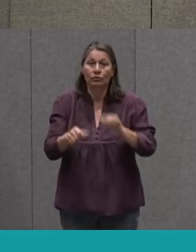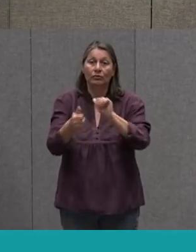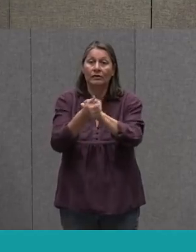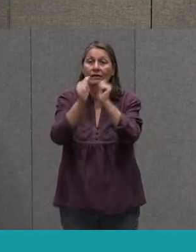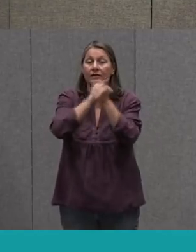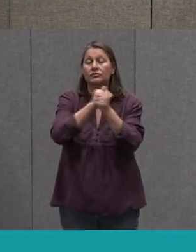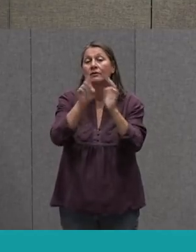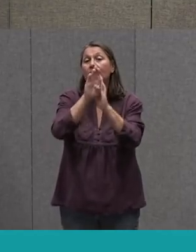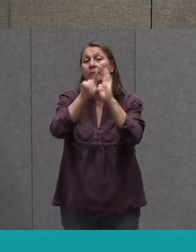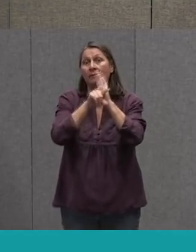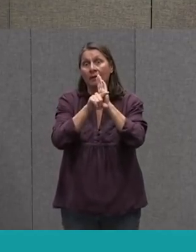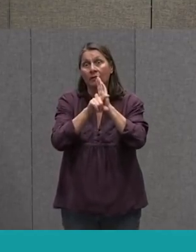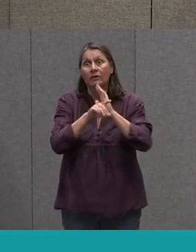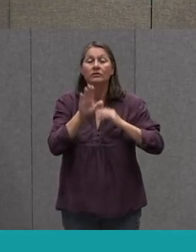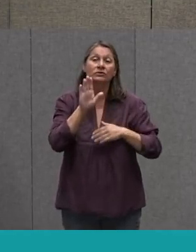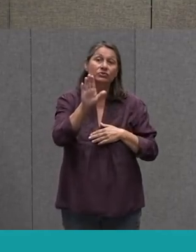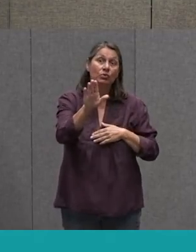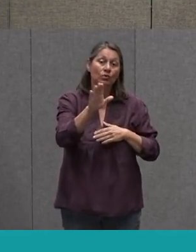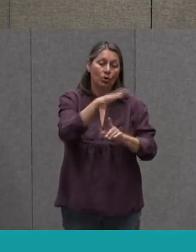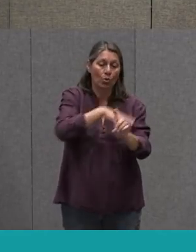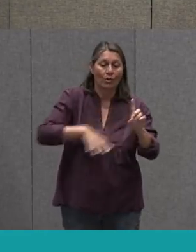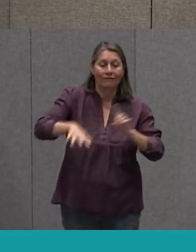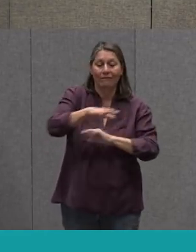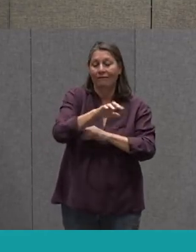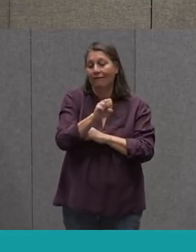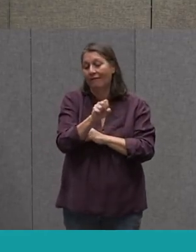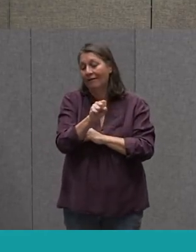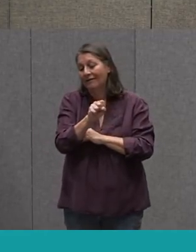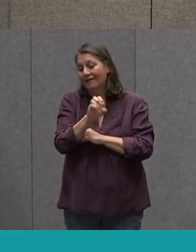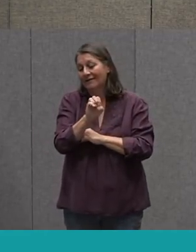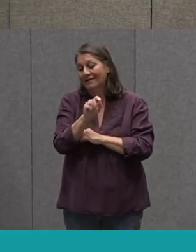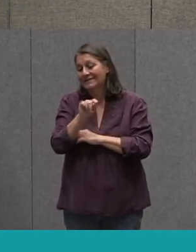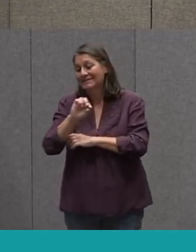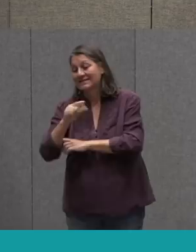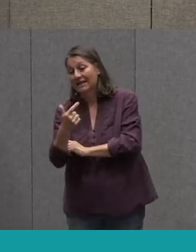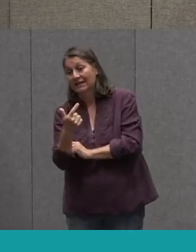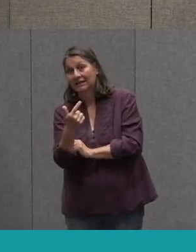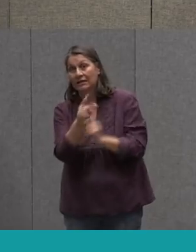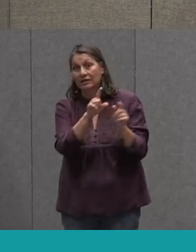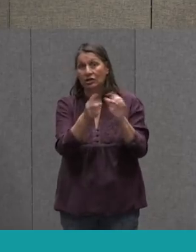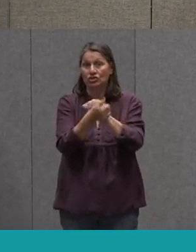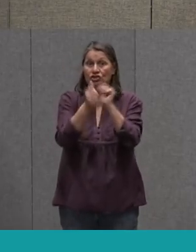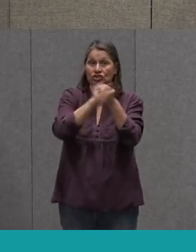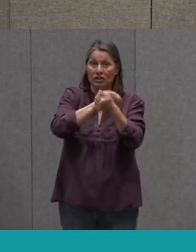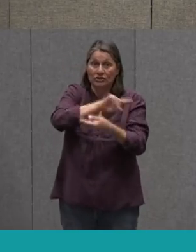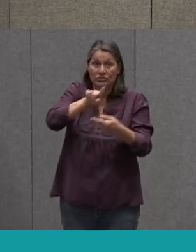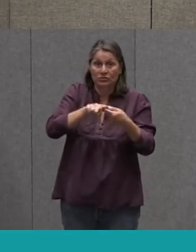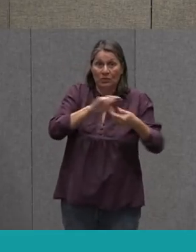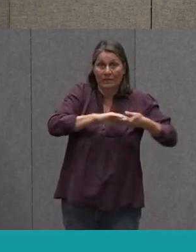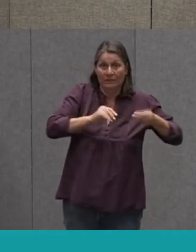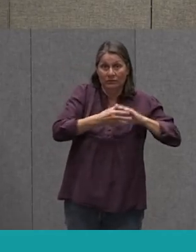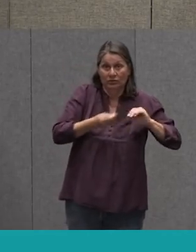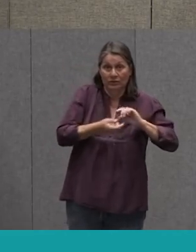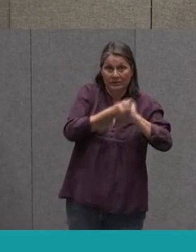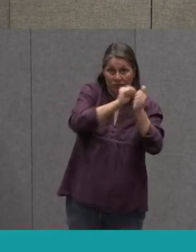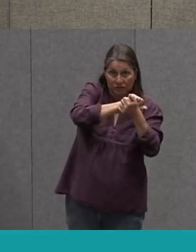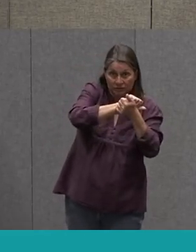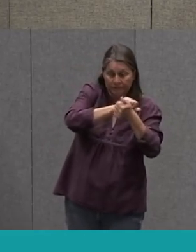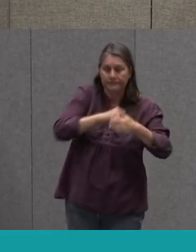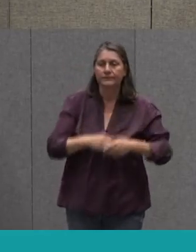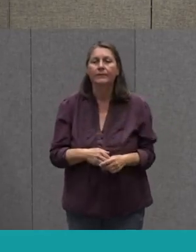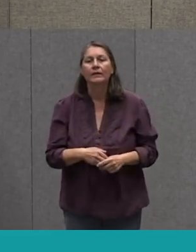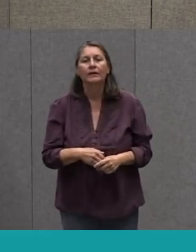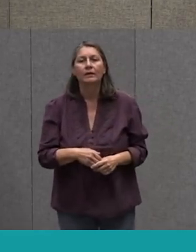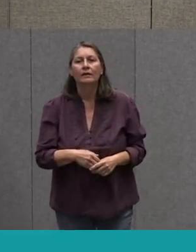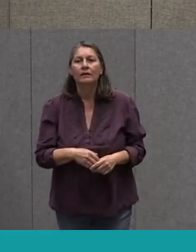Make It So That Your Setting Changes With Your Story It's Just Another Idea Well As